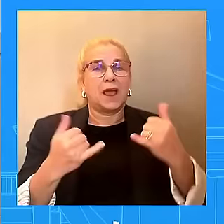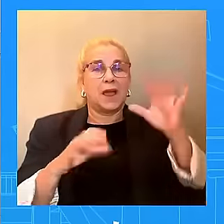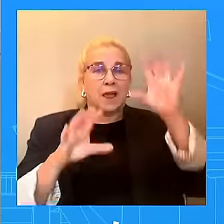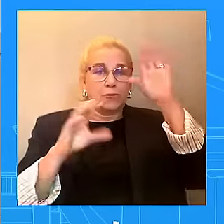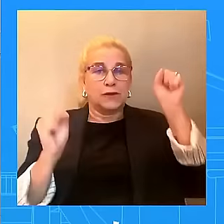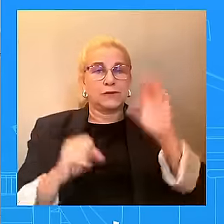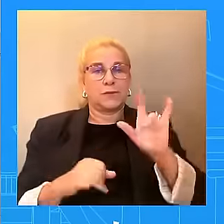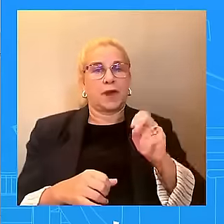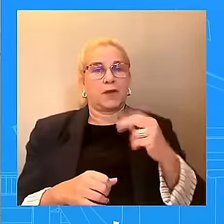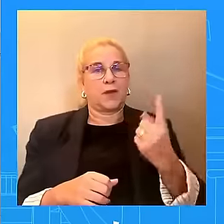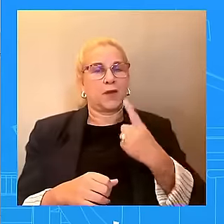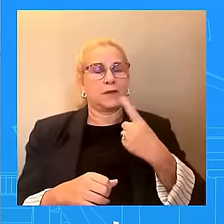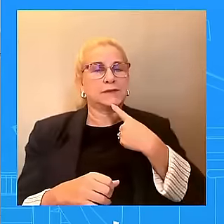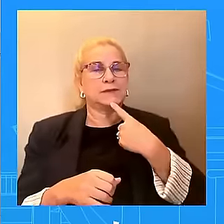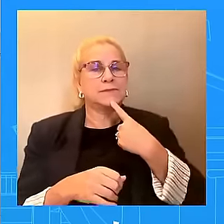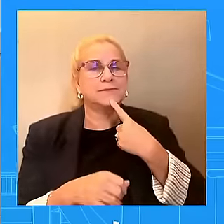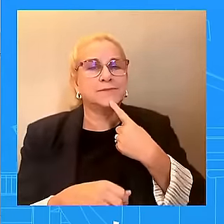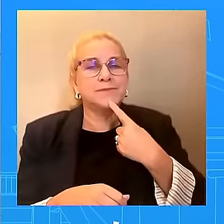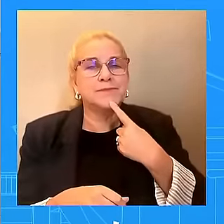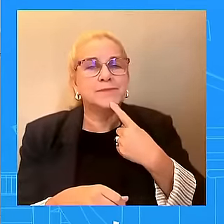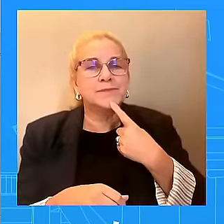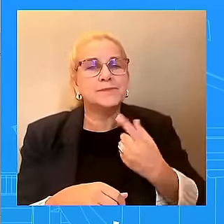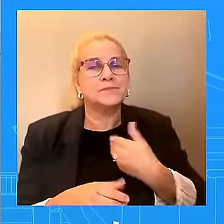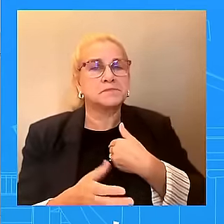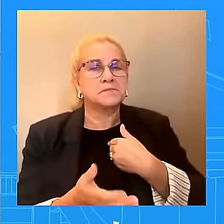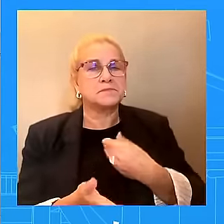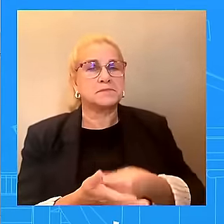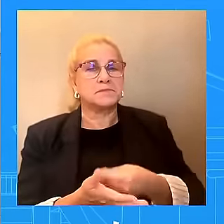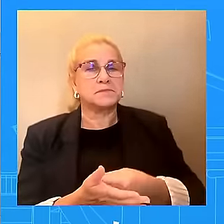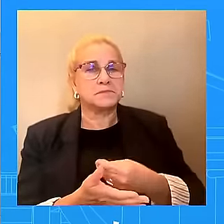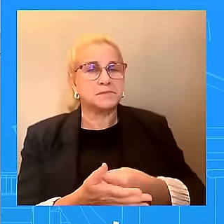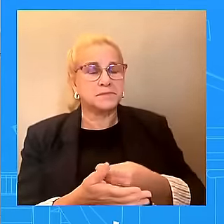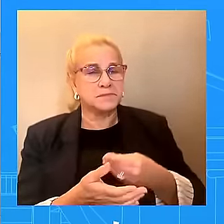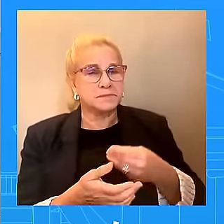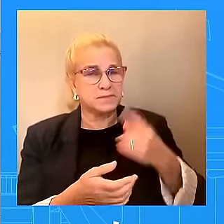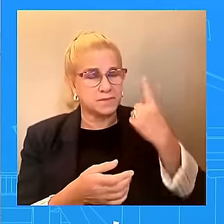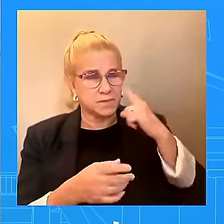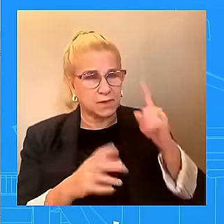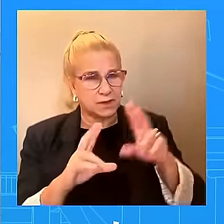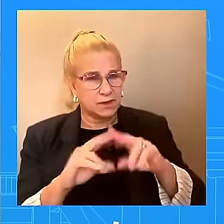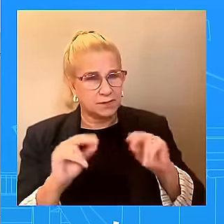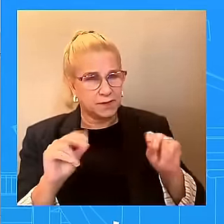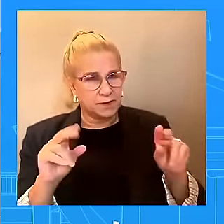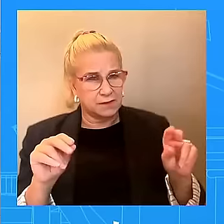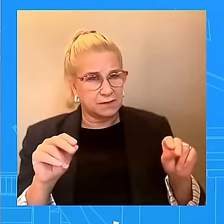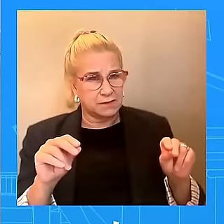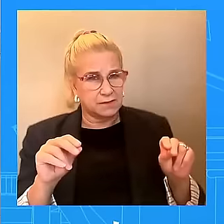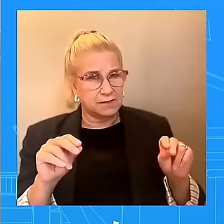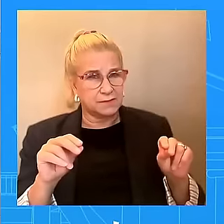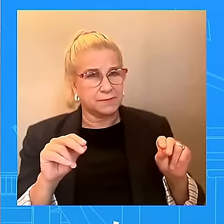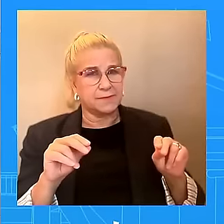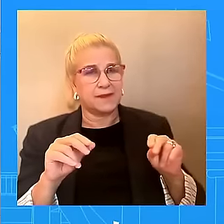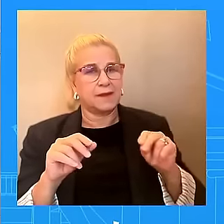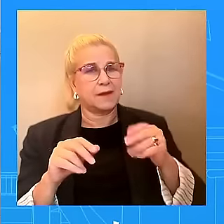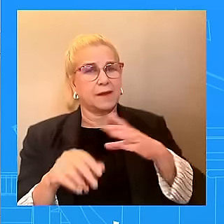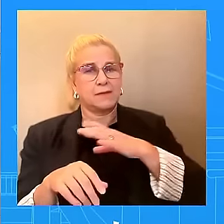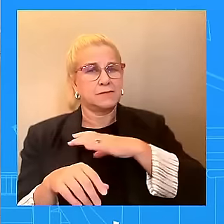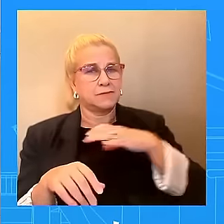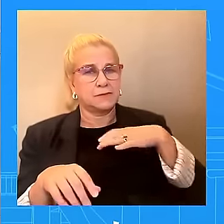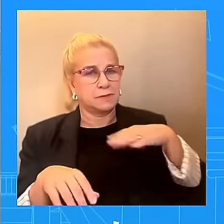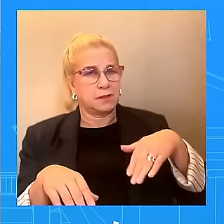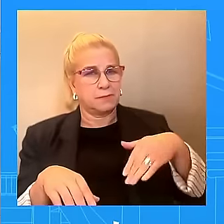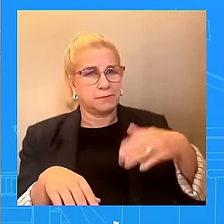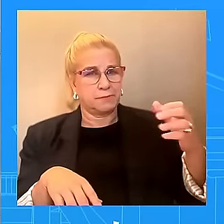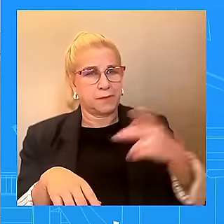people in Lebanon right now, without Congress having to come back, what does it say about his values? There's not enough money right now for people